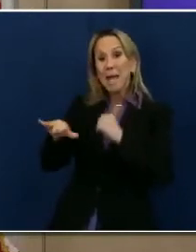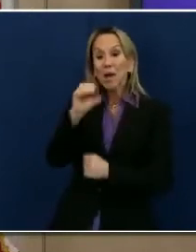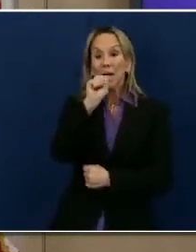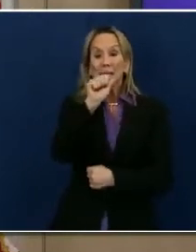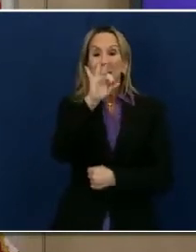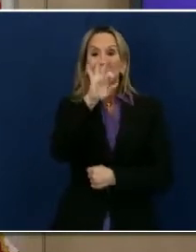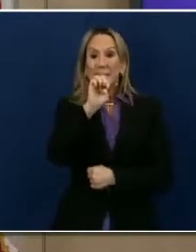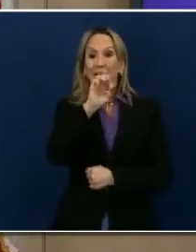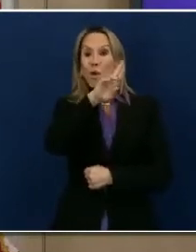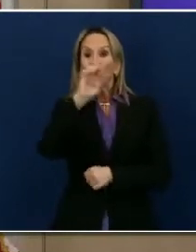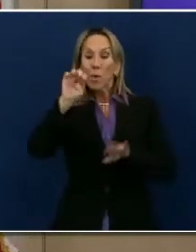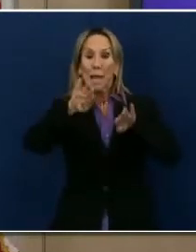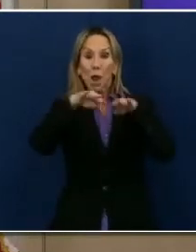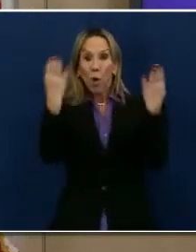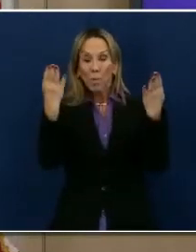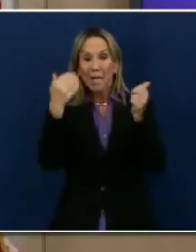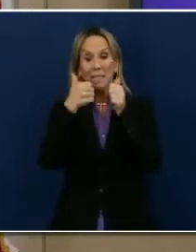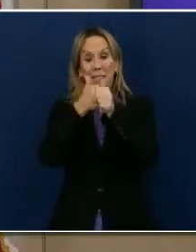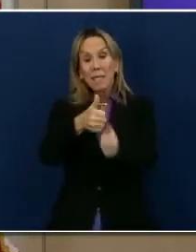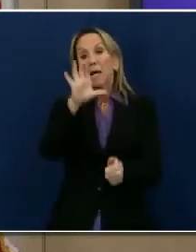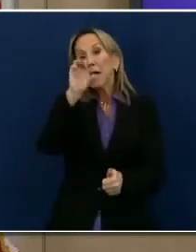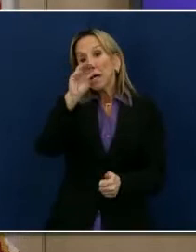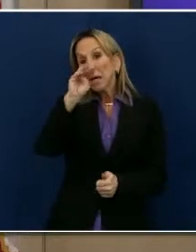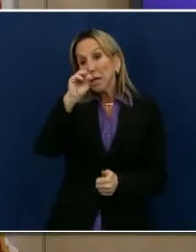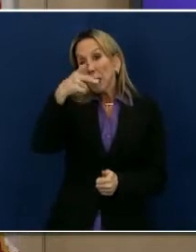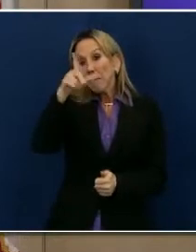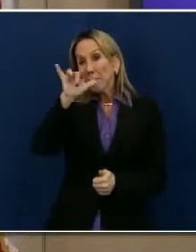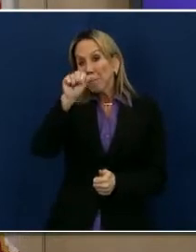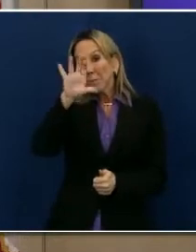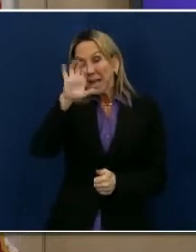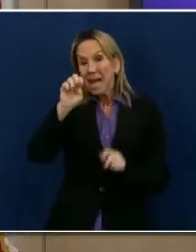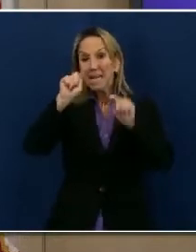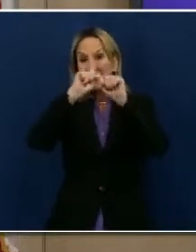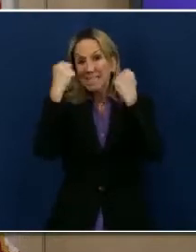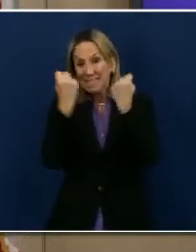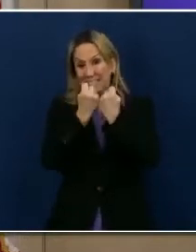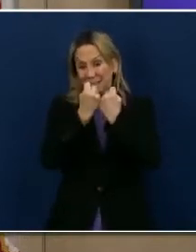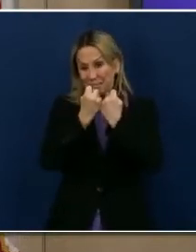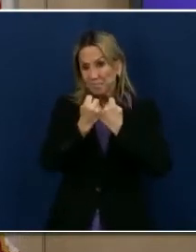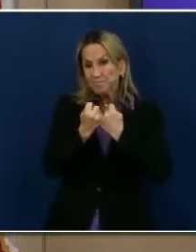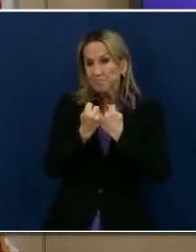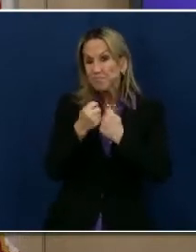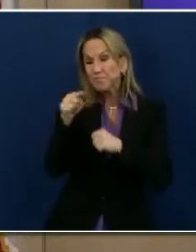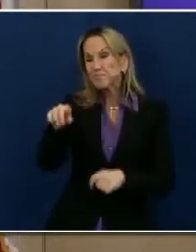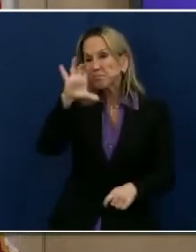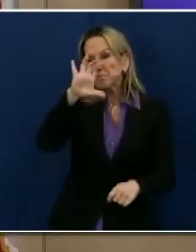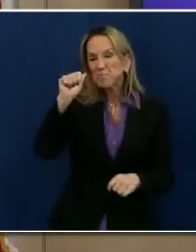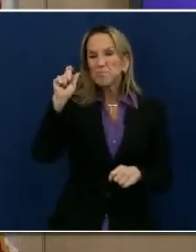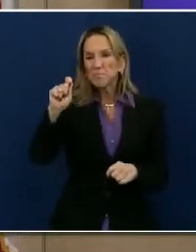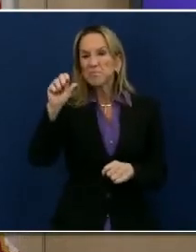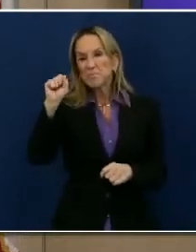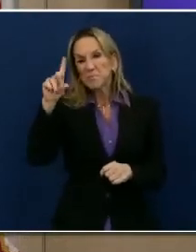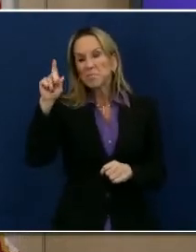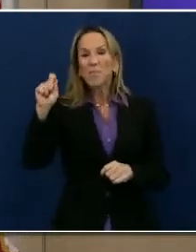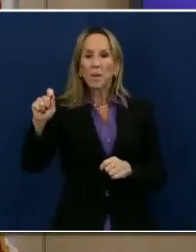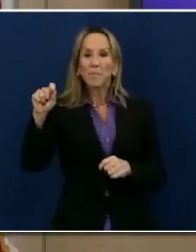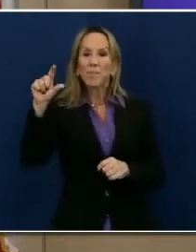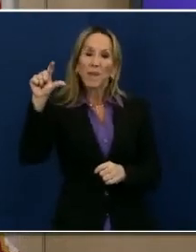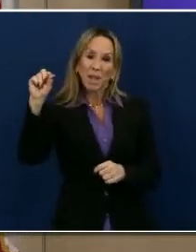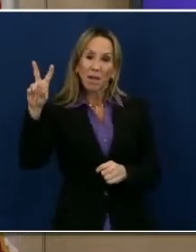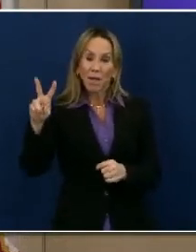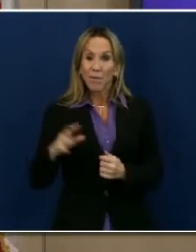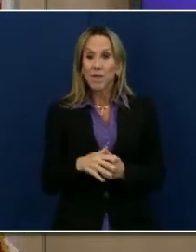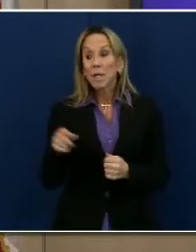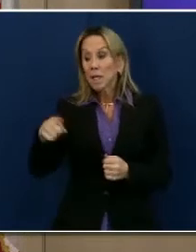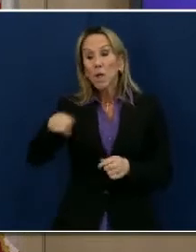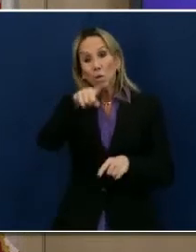at sdcounty.ca.gov. We have staff standing by to be able to move more swiftly to respond